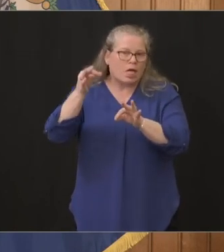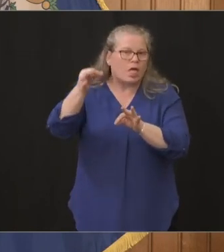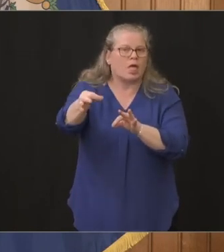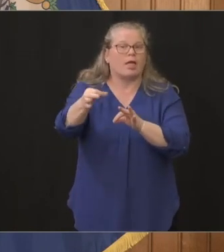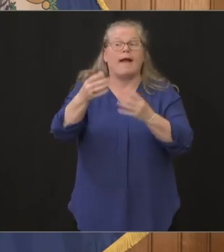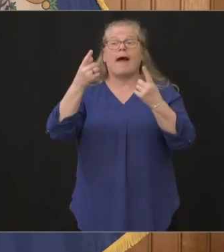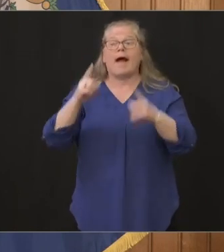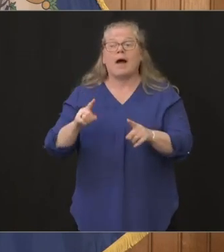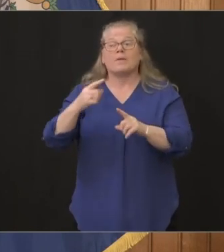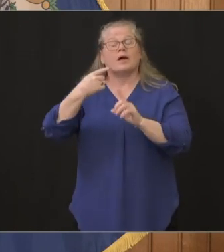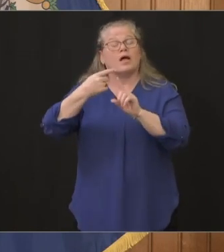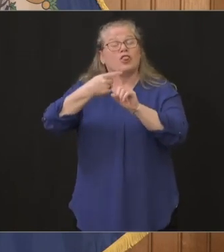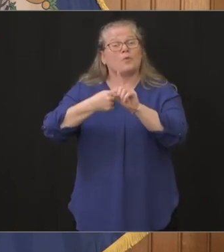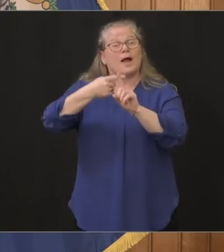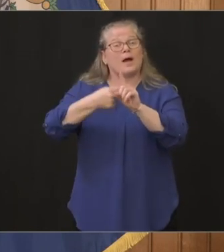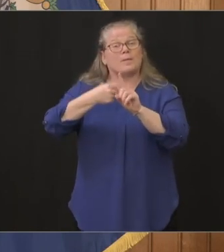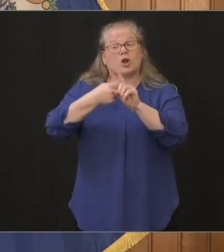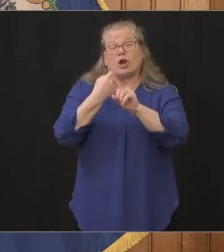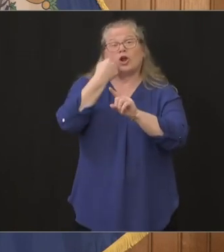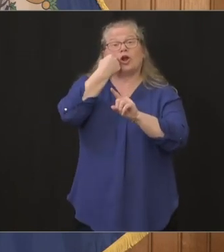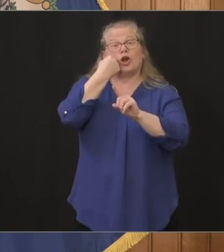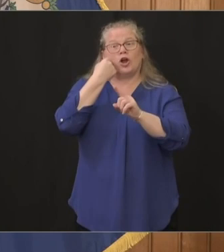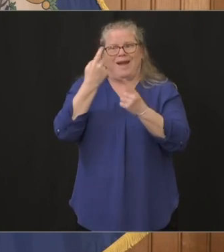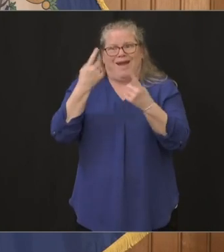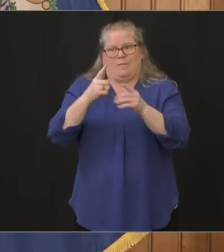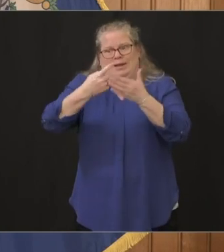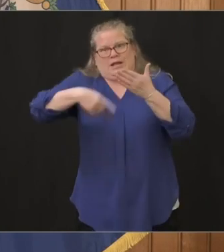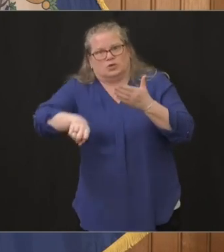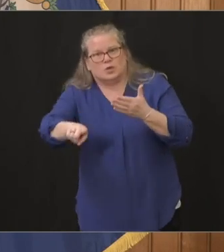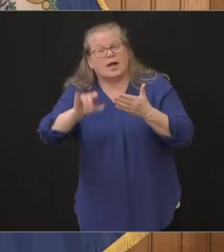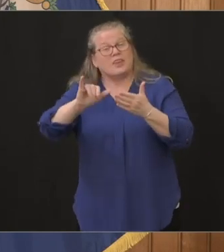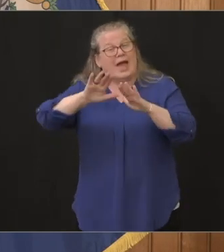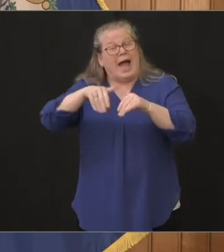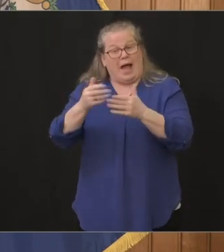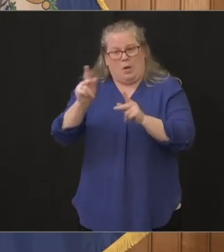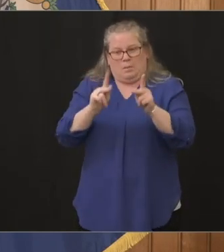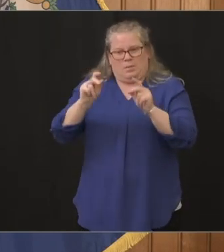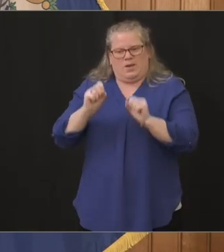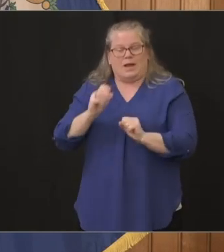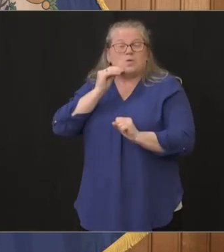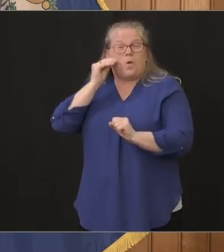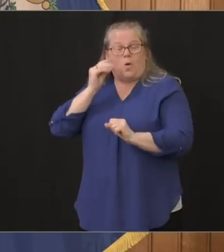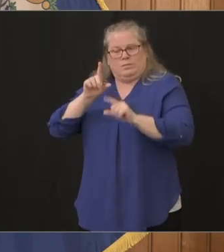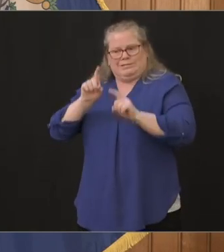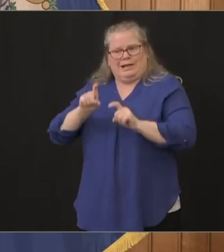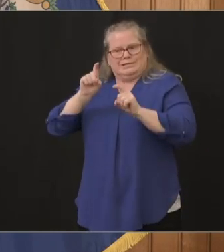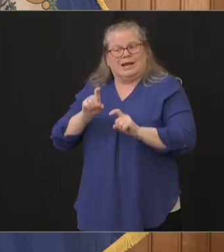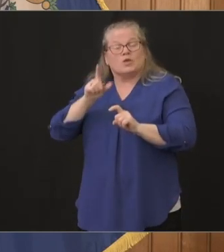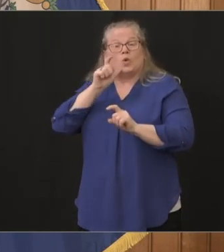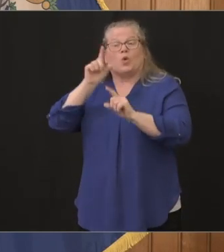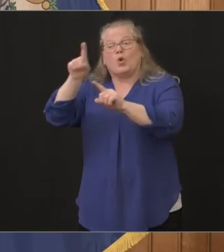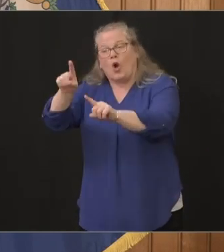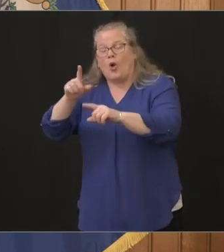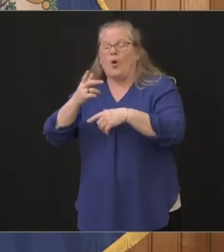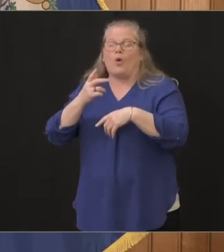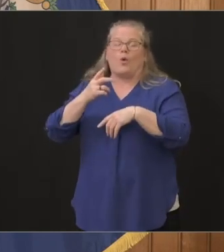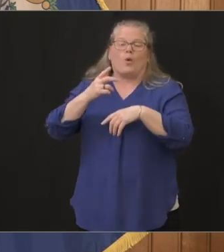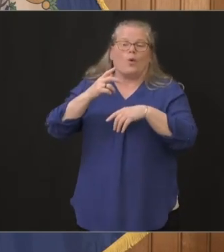important because that's a way to self test people going into say the factory floor construction sites hospitals